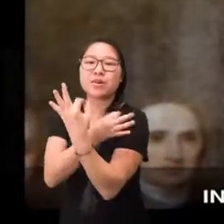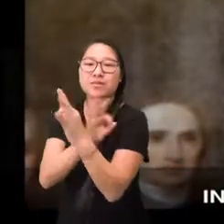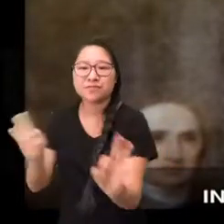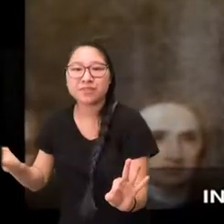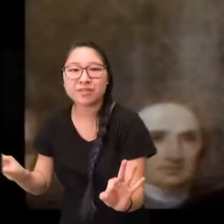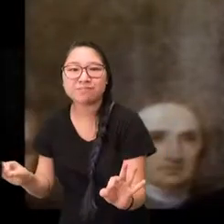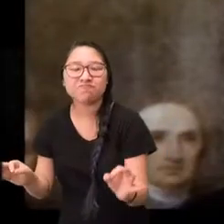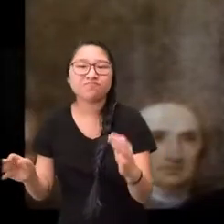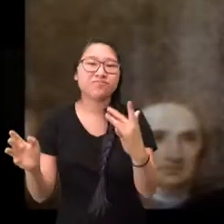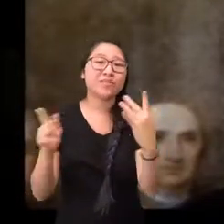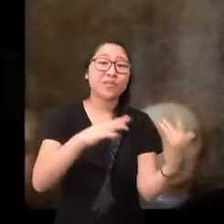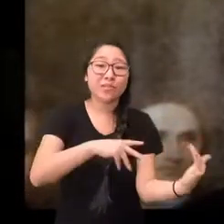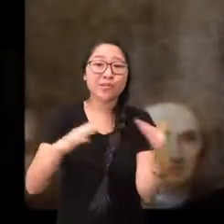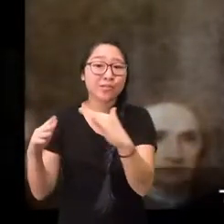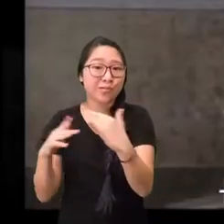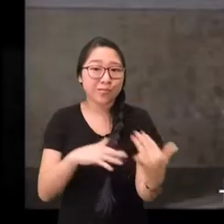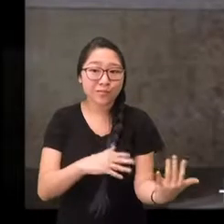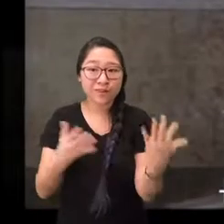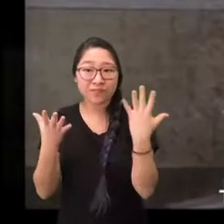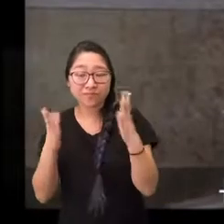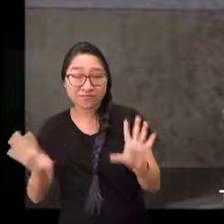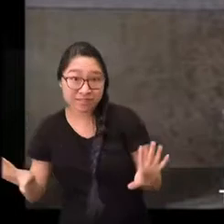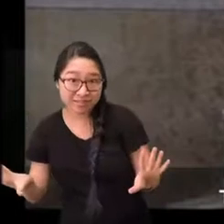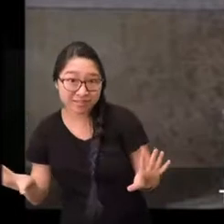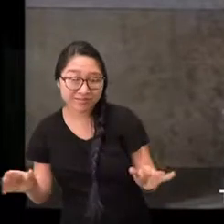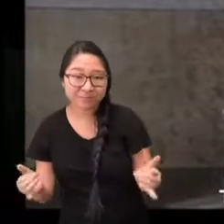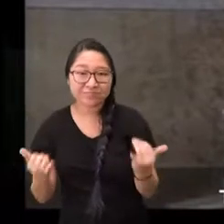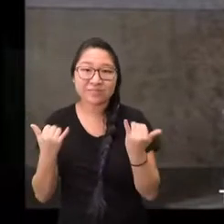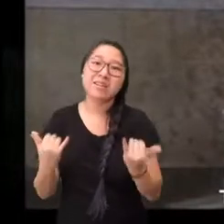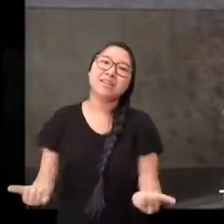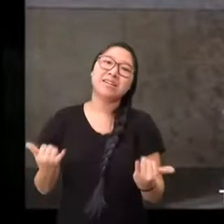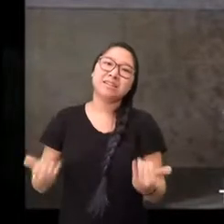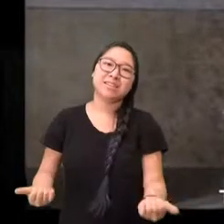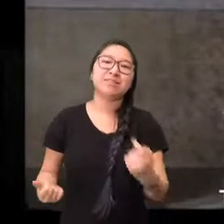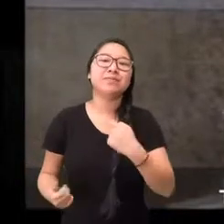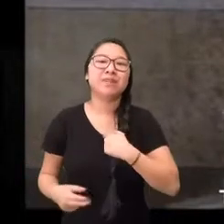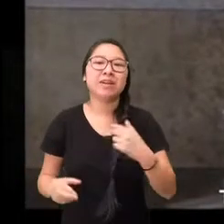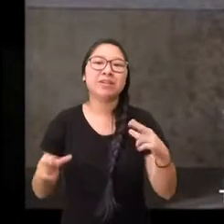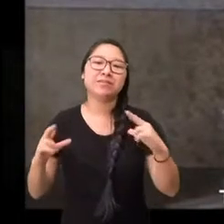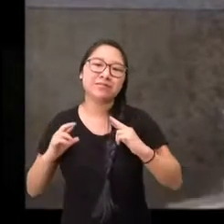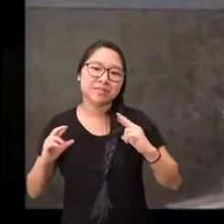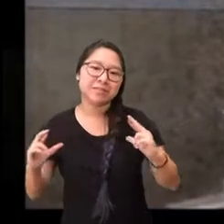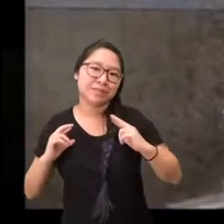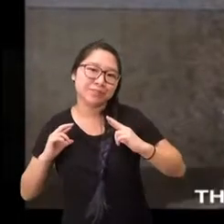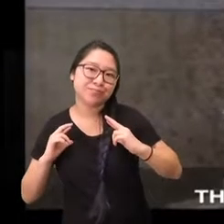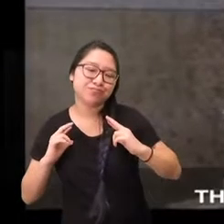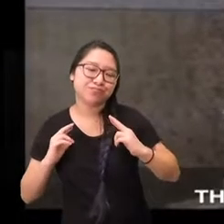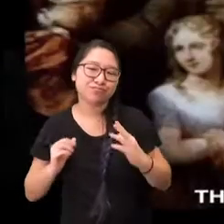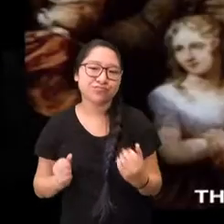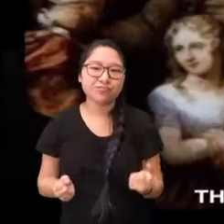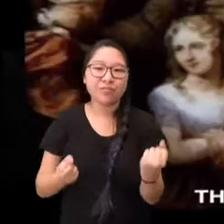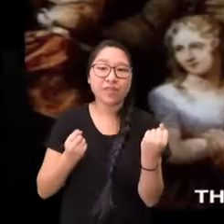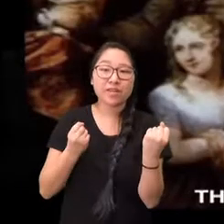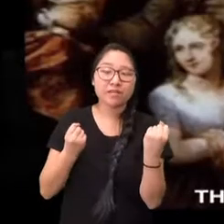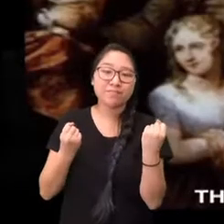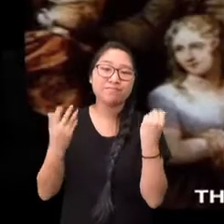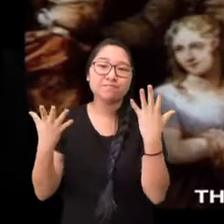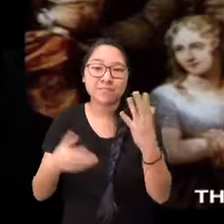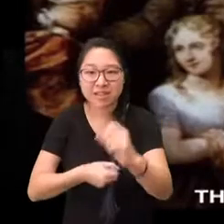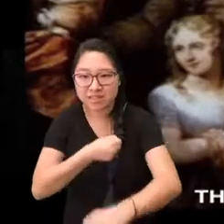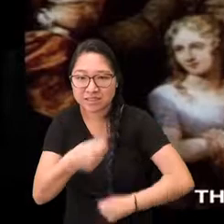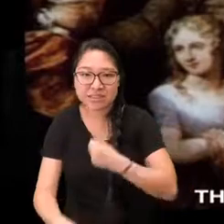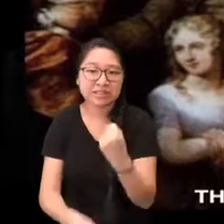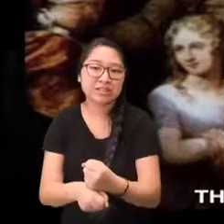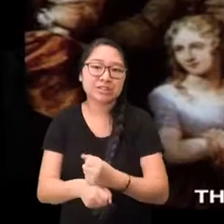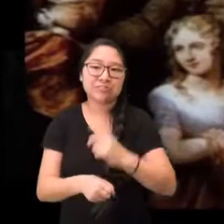cause having completed the work assigned to me I retire from the great theater